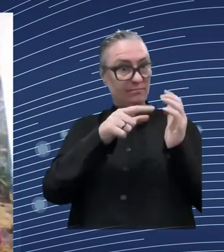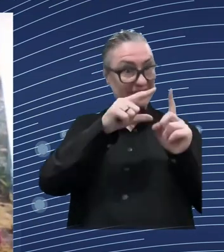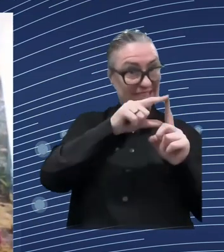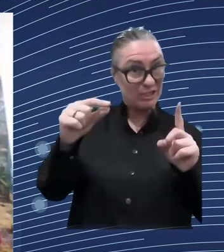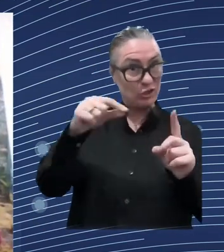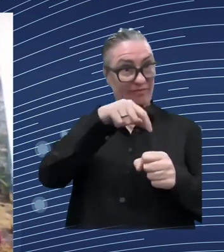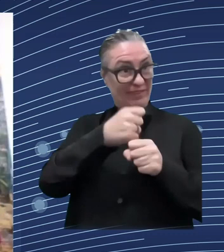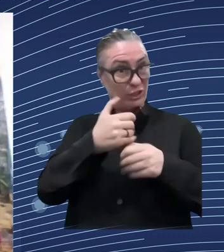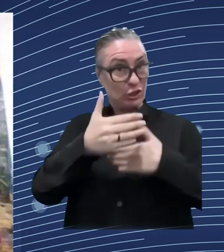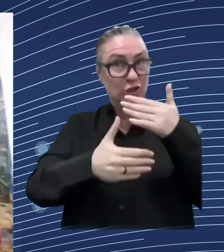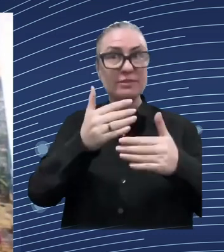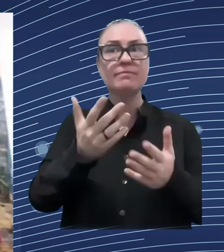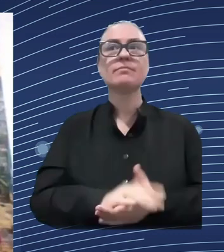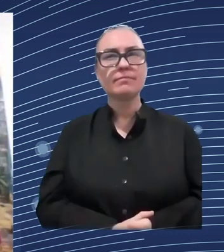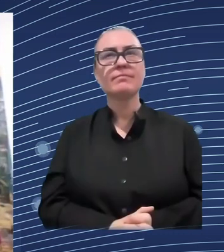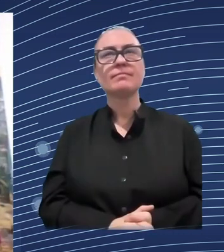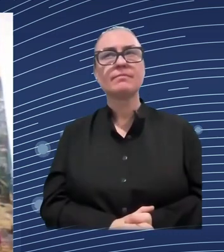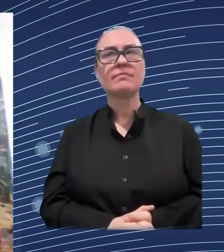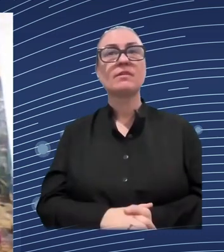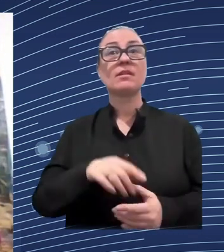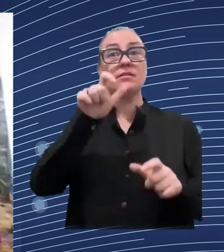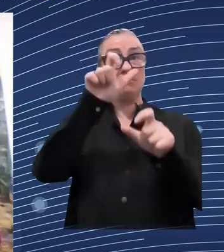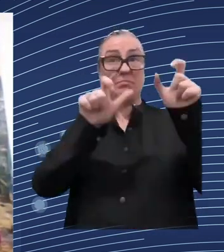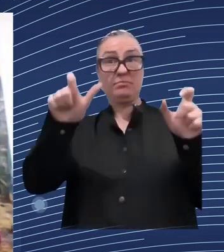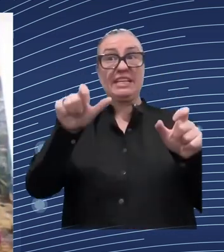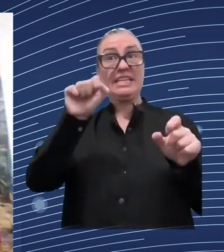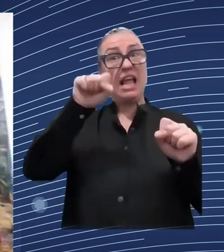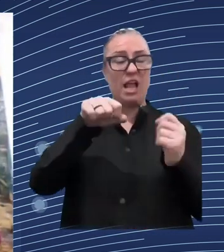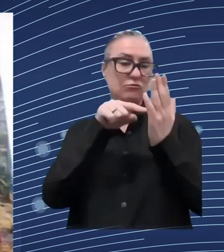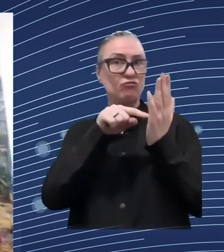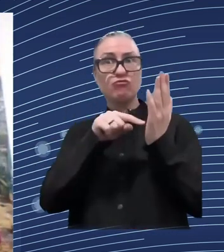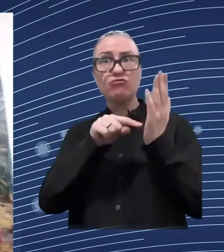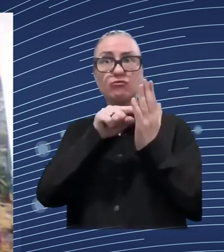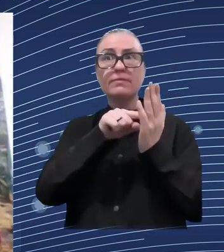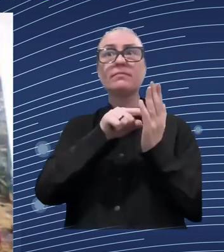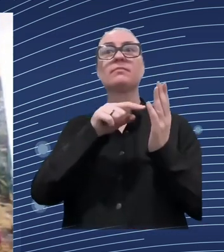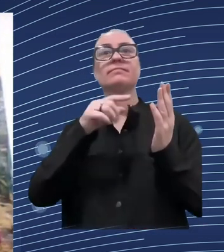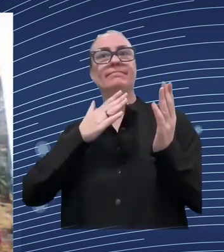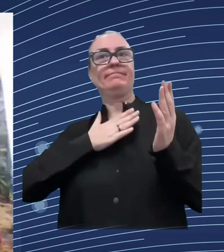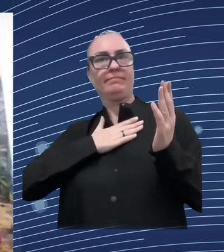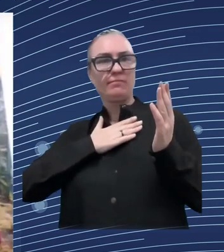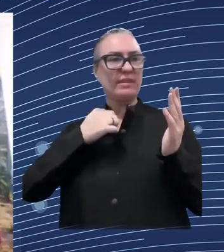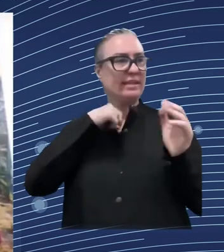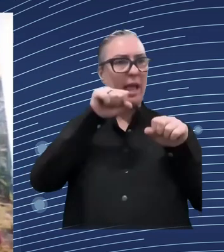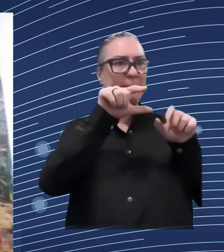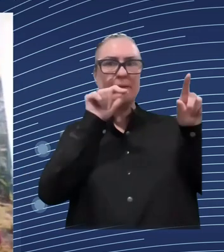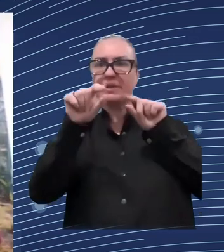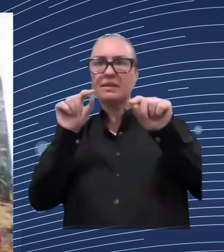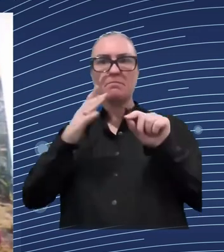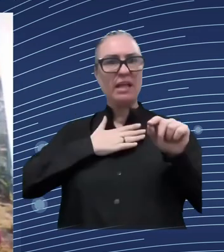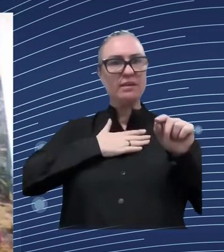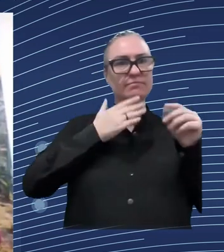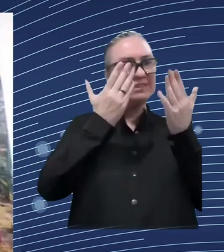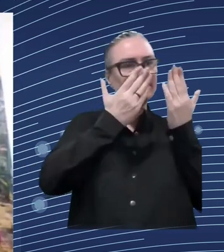based on the users answers they will receive recommendations uh on educational content and the list of relevant vacancies